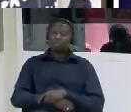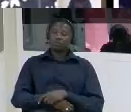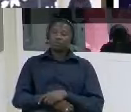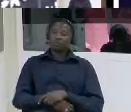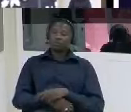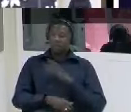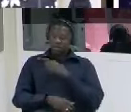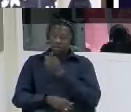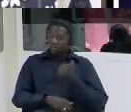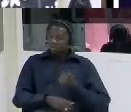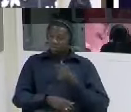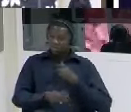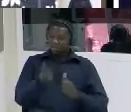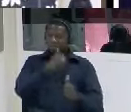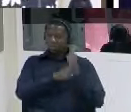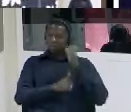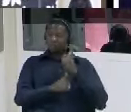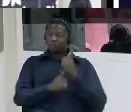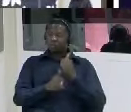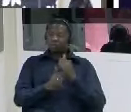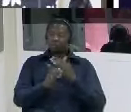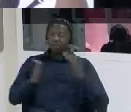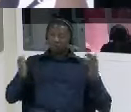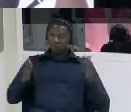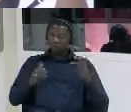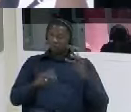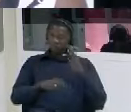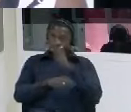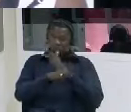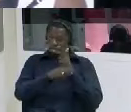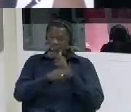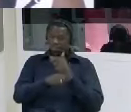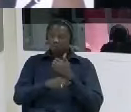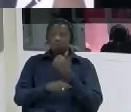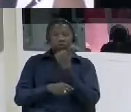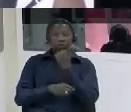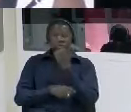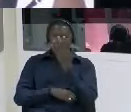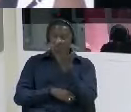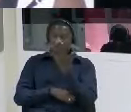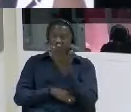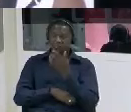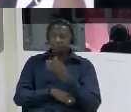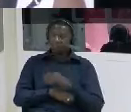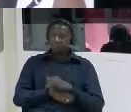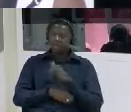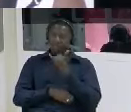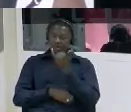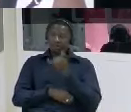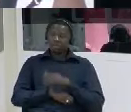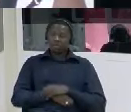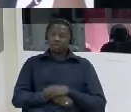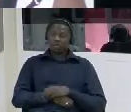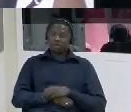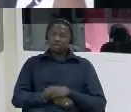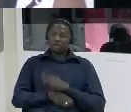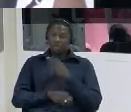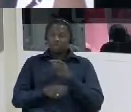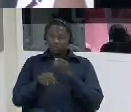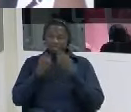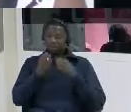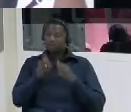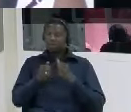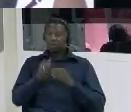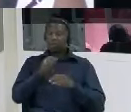yes and you said they collected other people and took them to the NIA is that correct yes